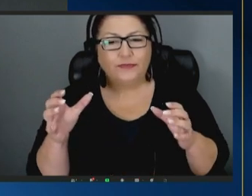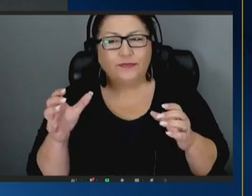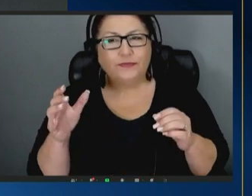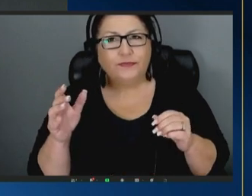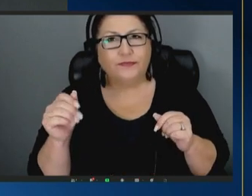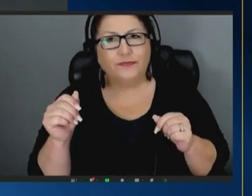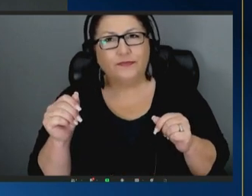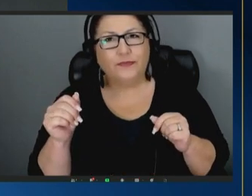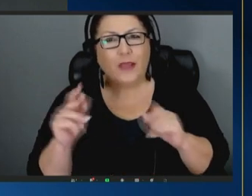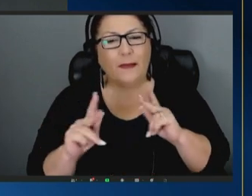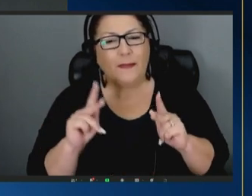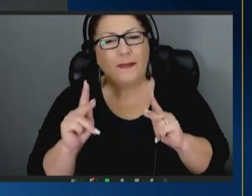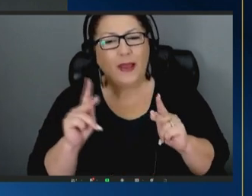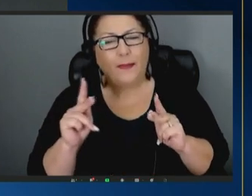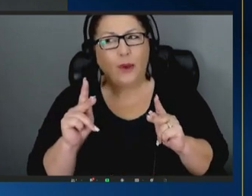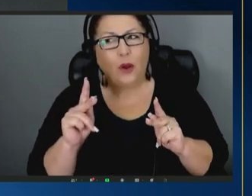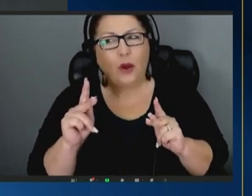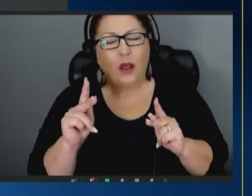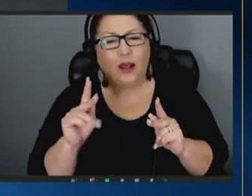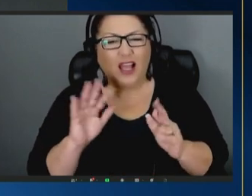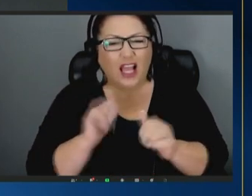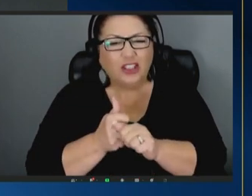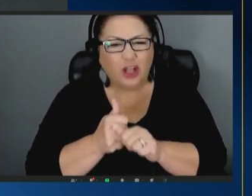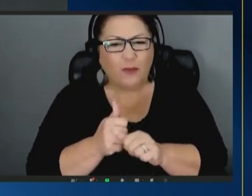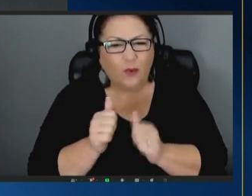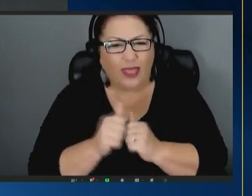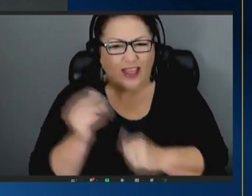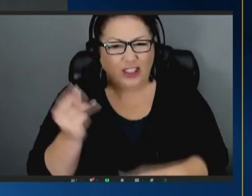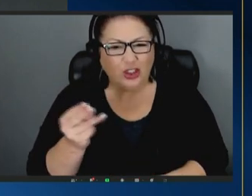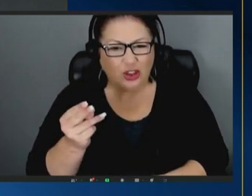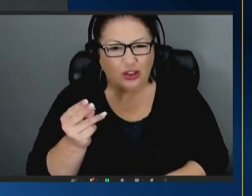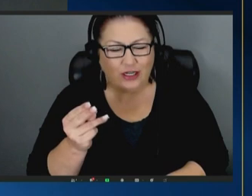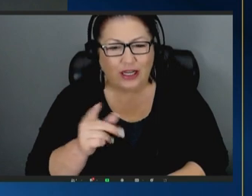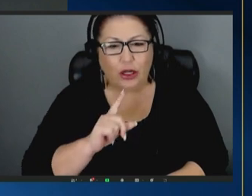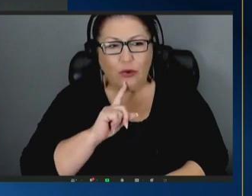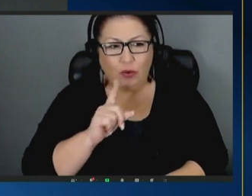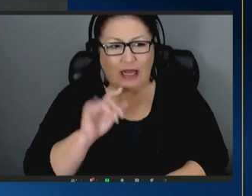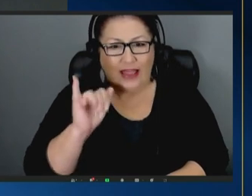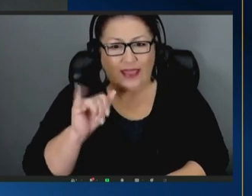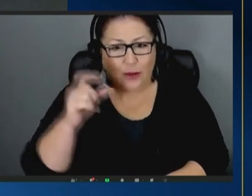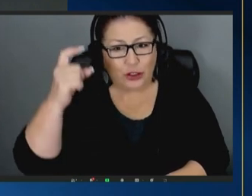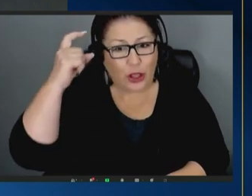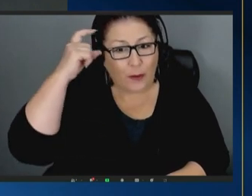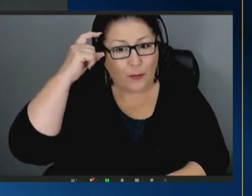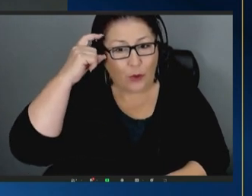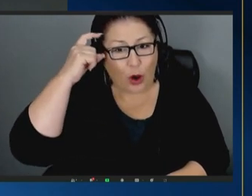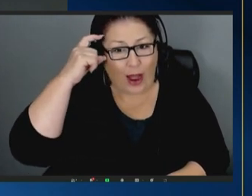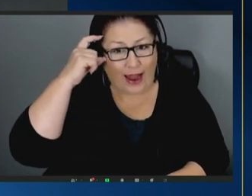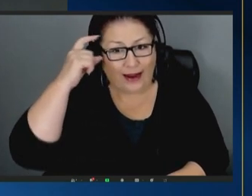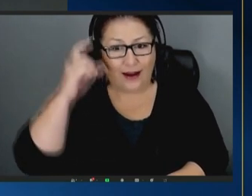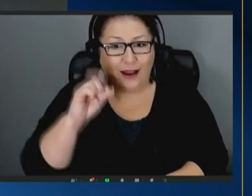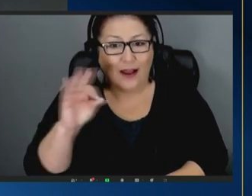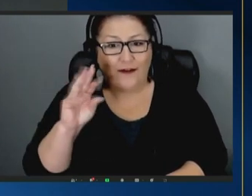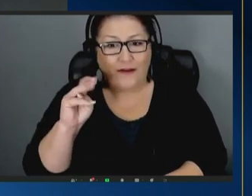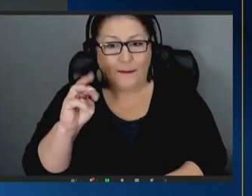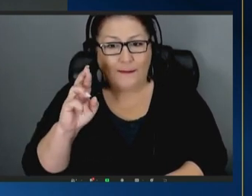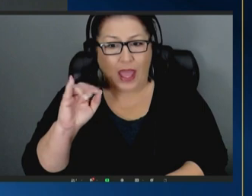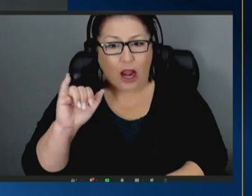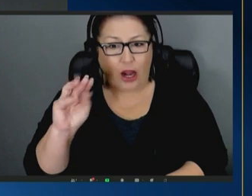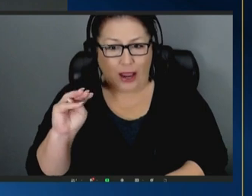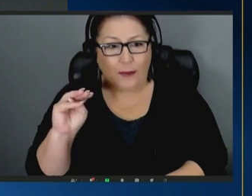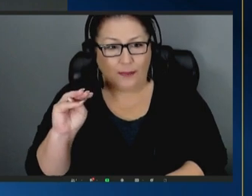a little bit of the history this was really the brain child of marion wright edelman the